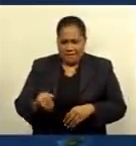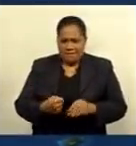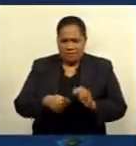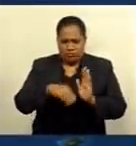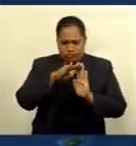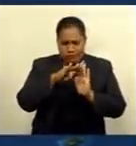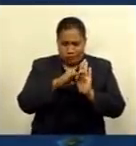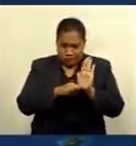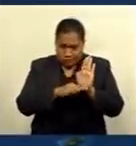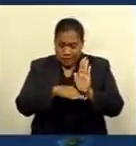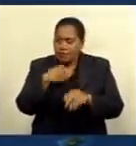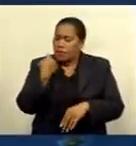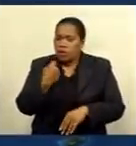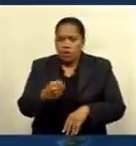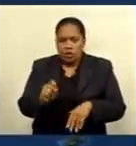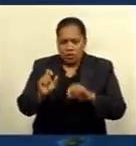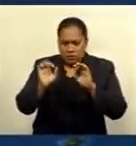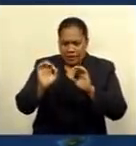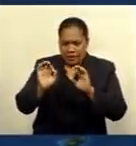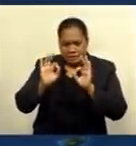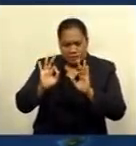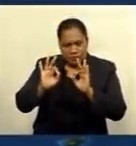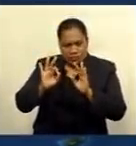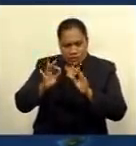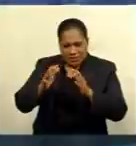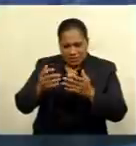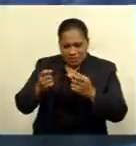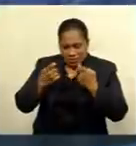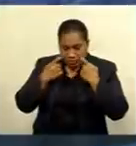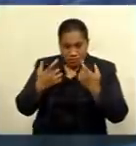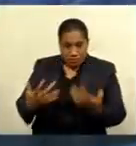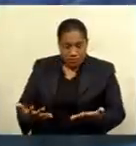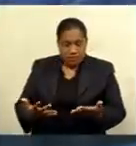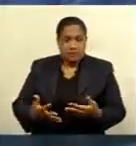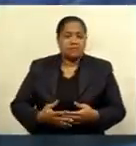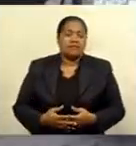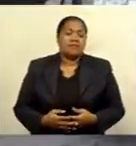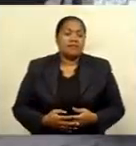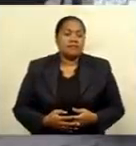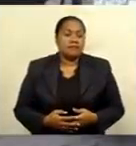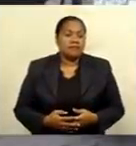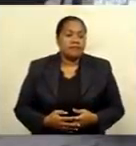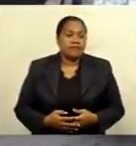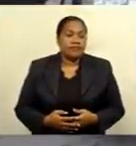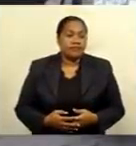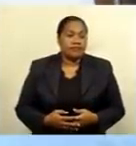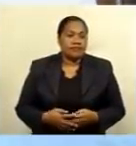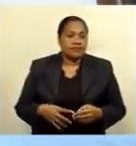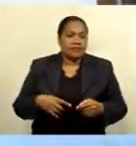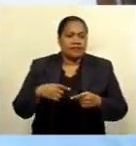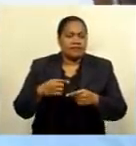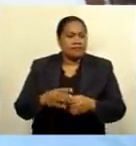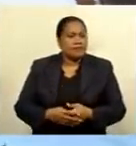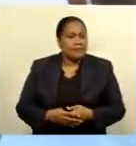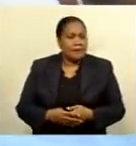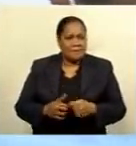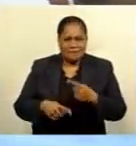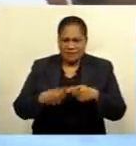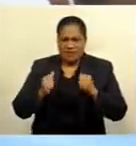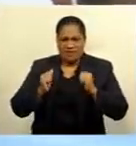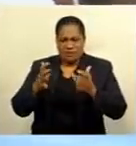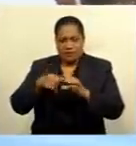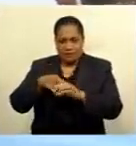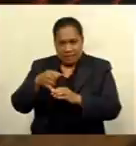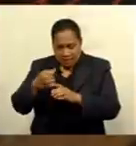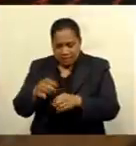there is no exact science and there are many, many variables in medicine. Dr. Munshi added that